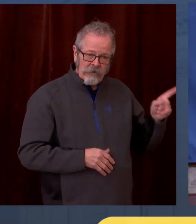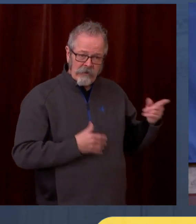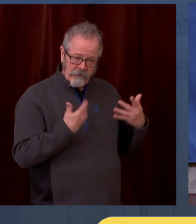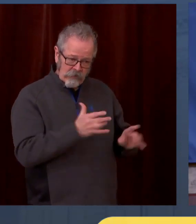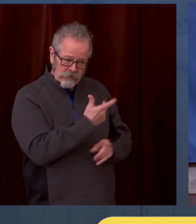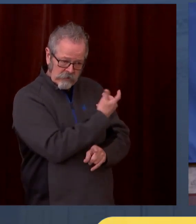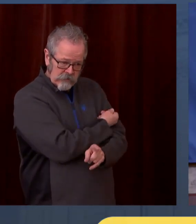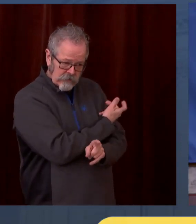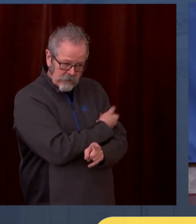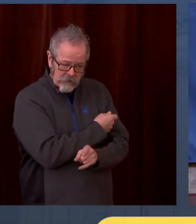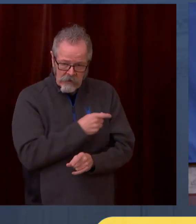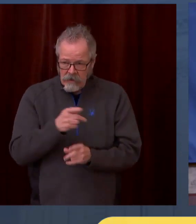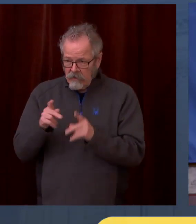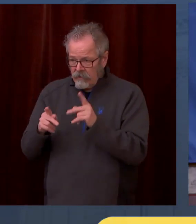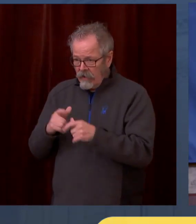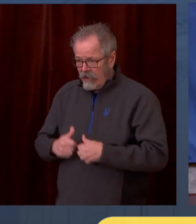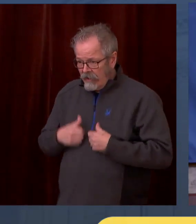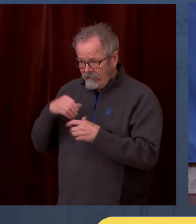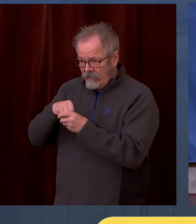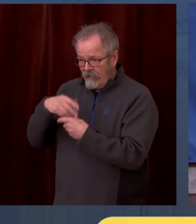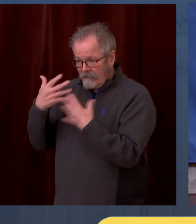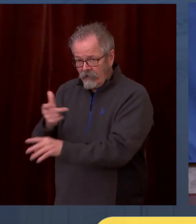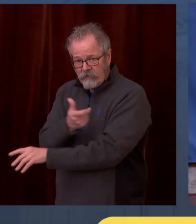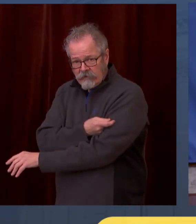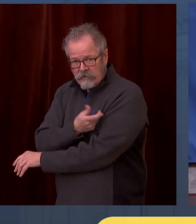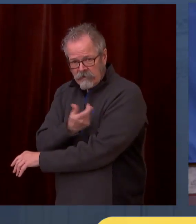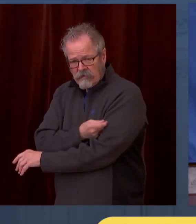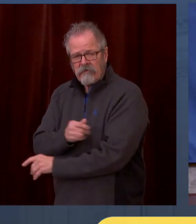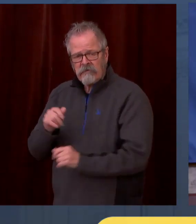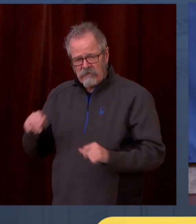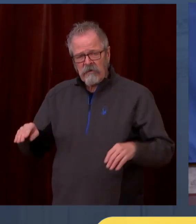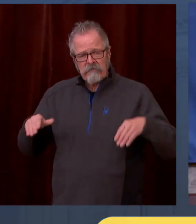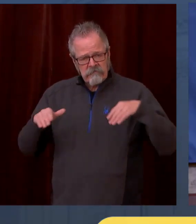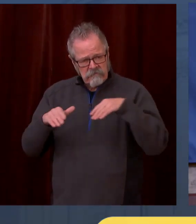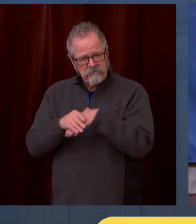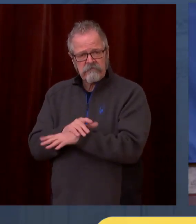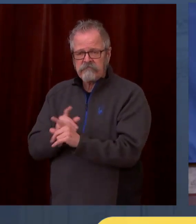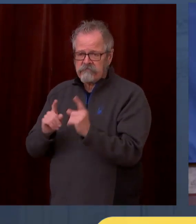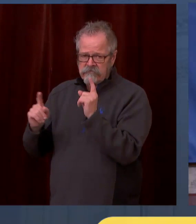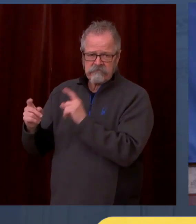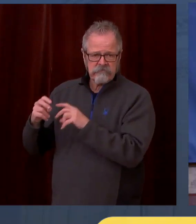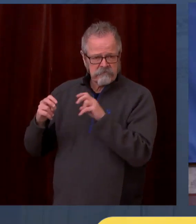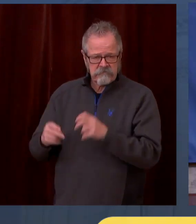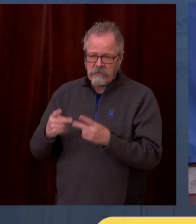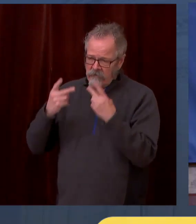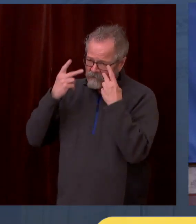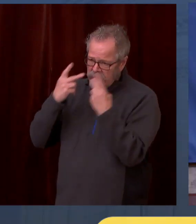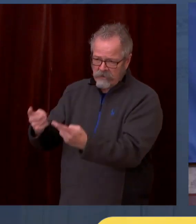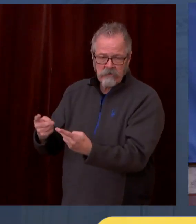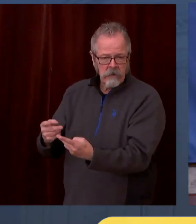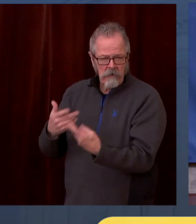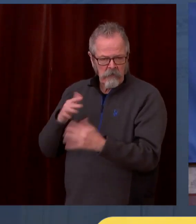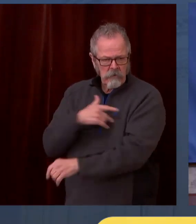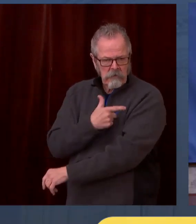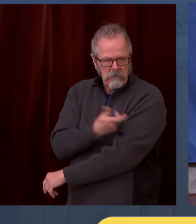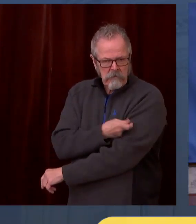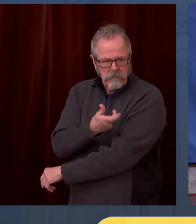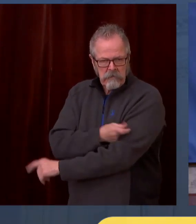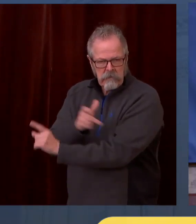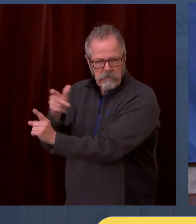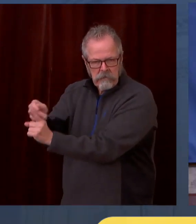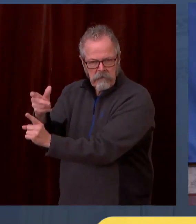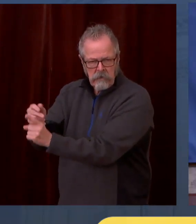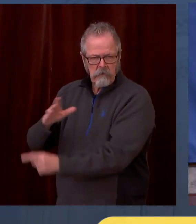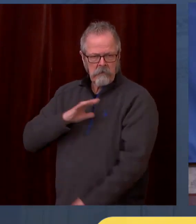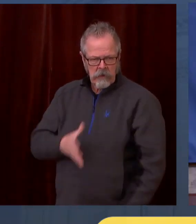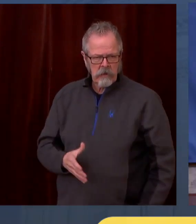visitation. So if your mother is in a facility and she is vaccinated and you